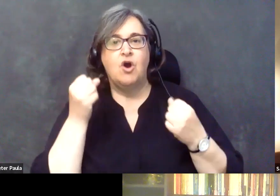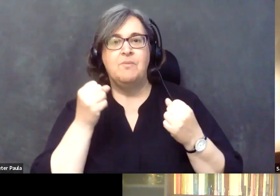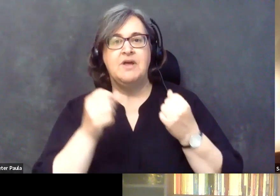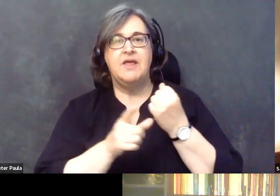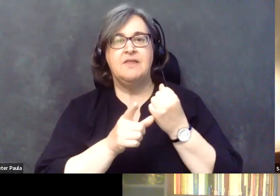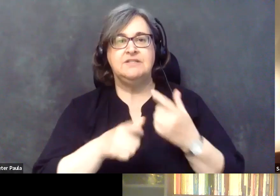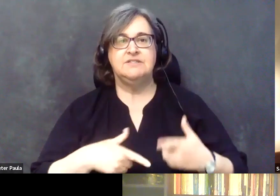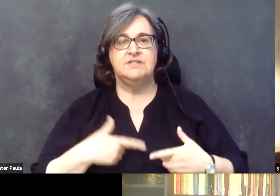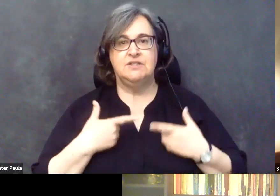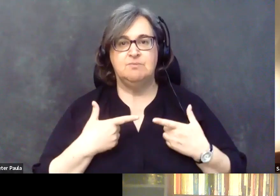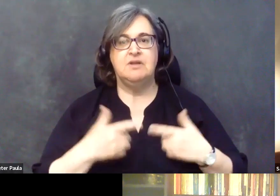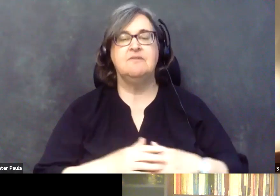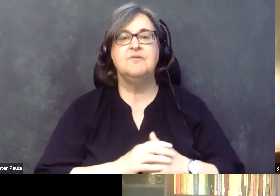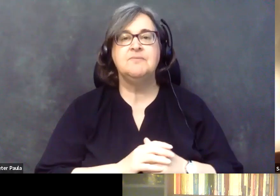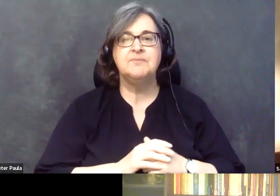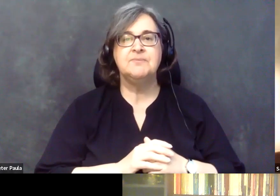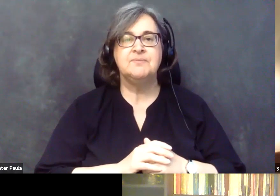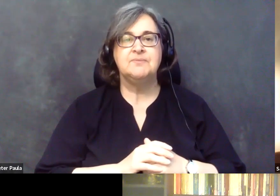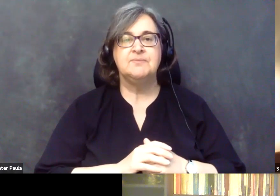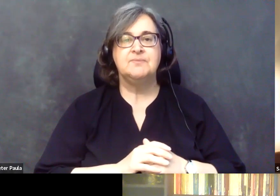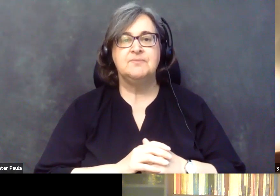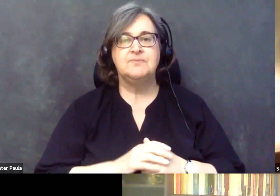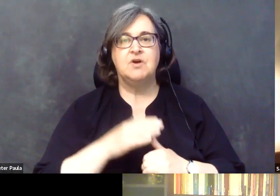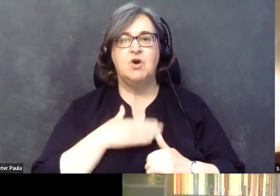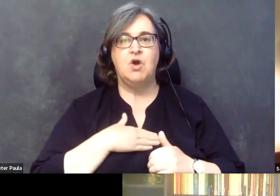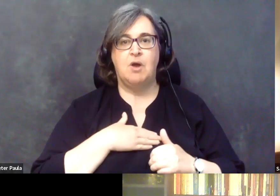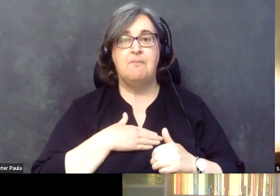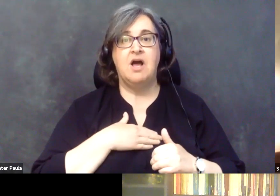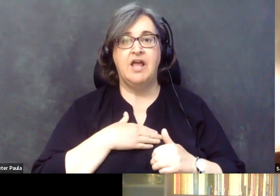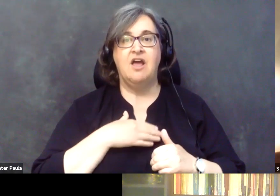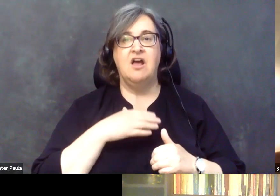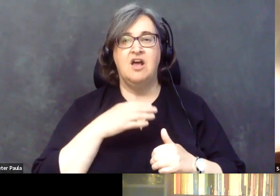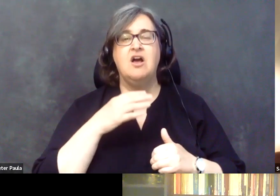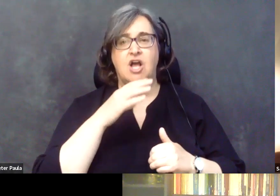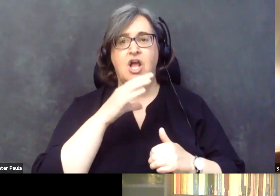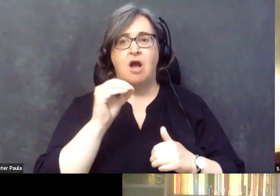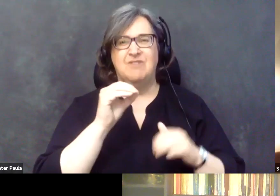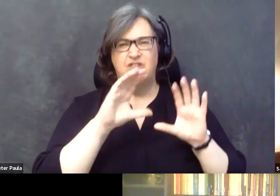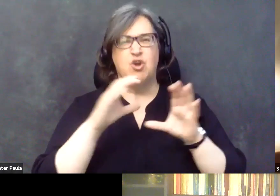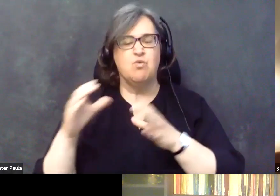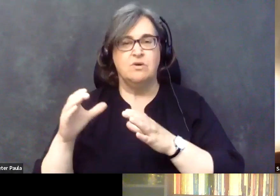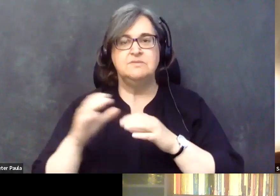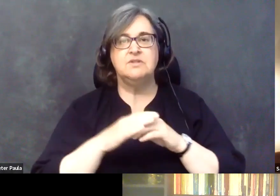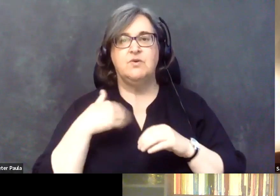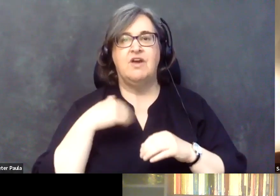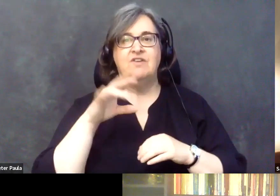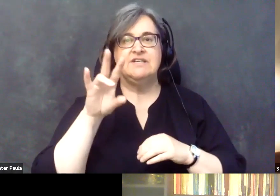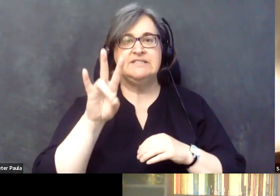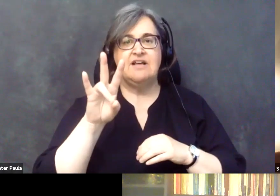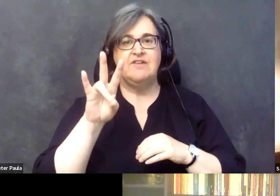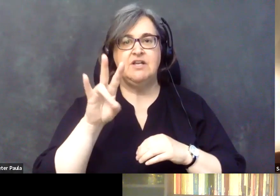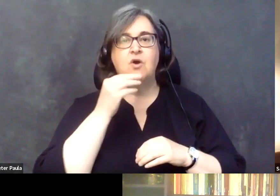My group of companies owns seven home health